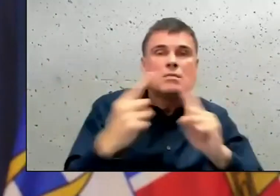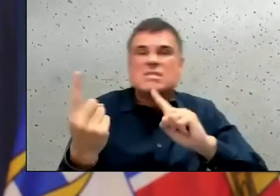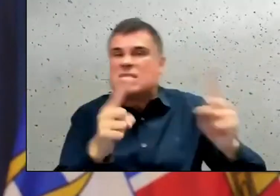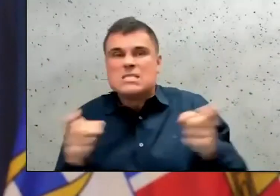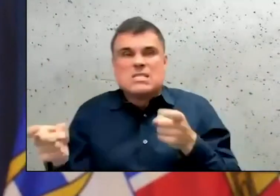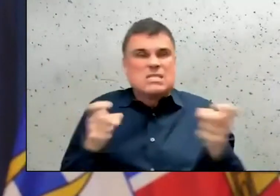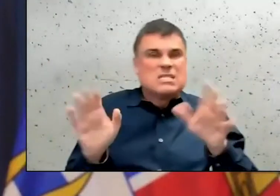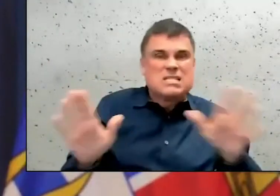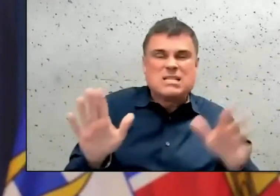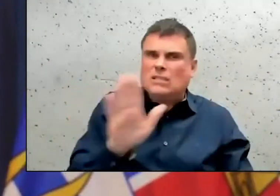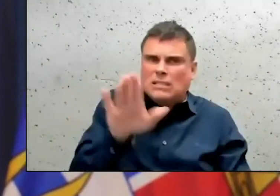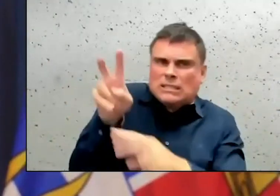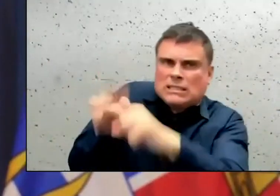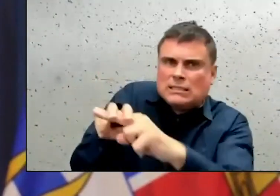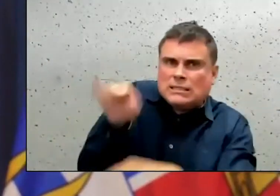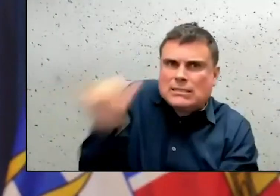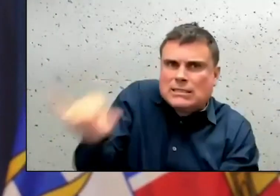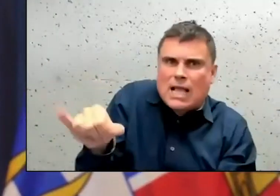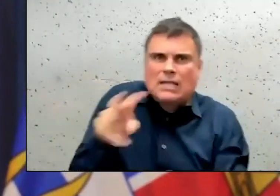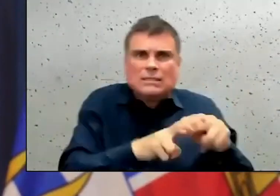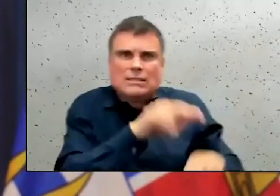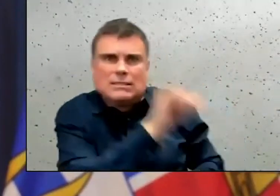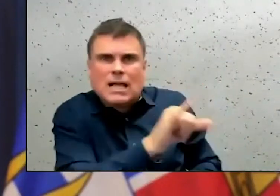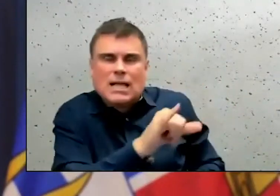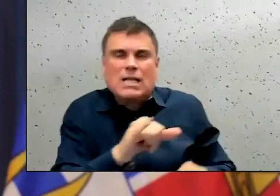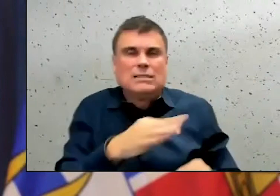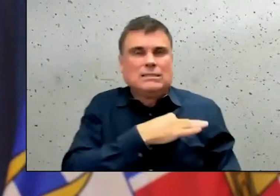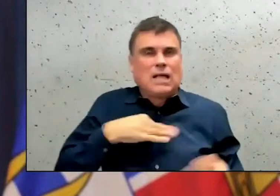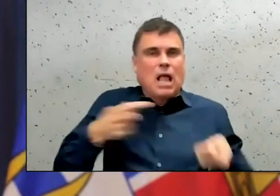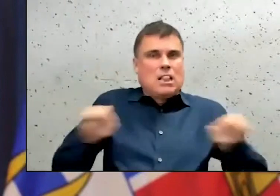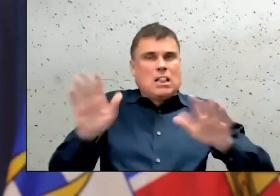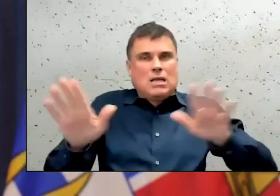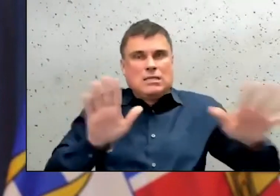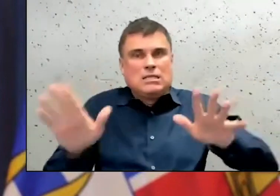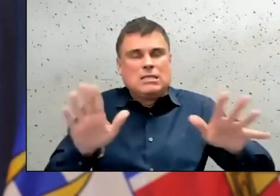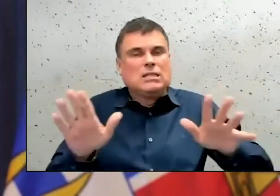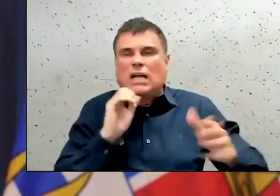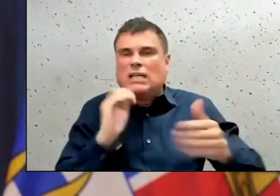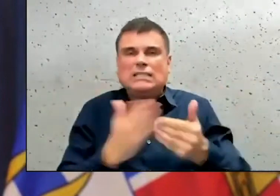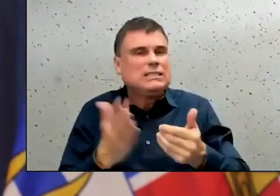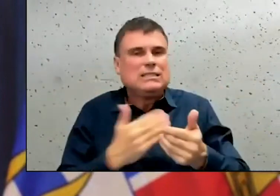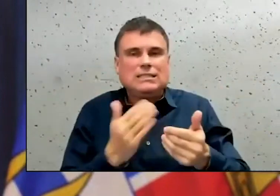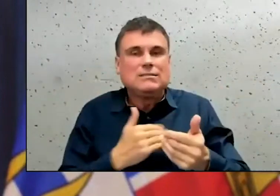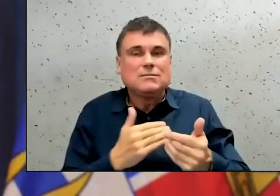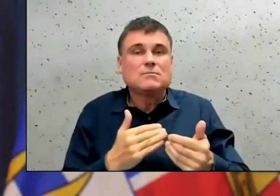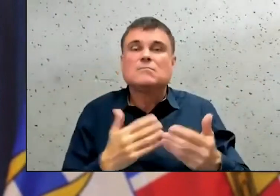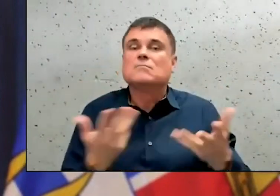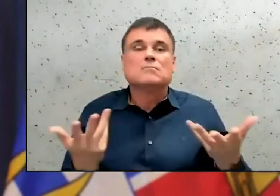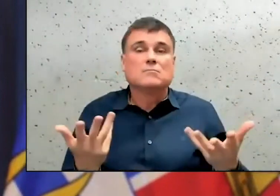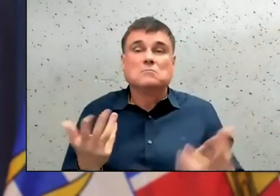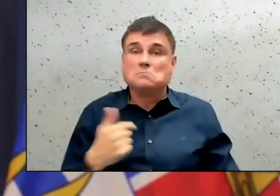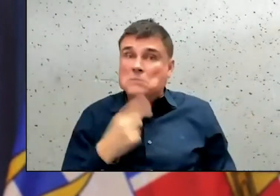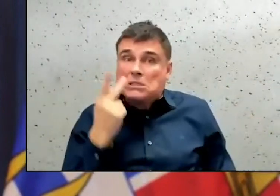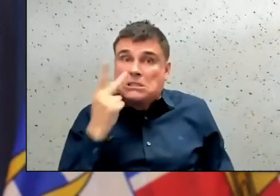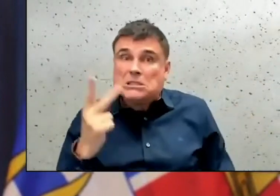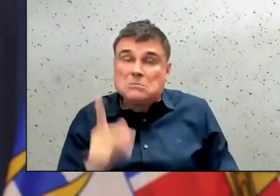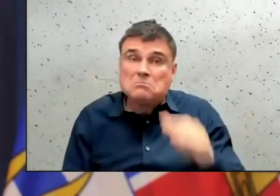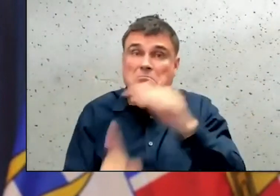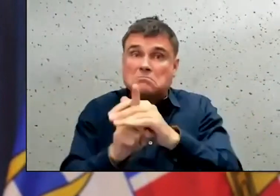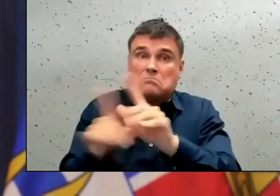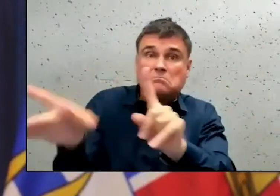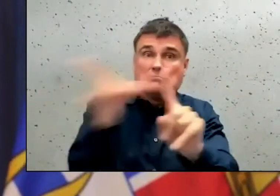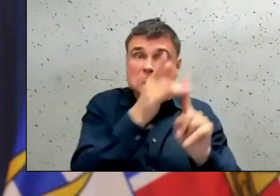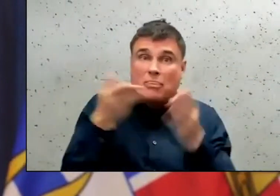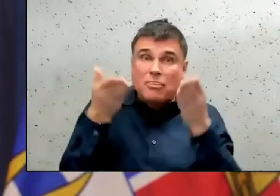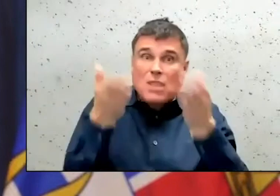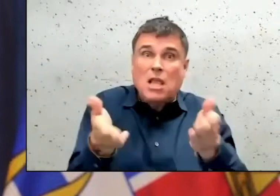concept of the vaccine card. So we are not seeing transmission in those settings where the vaccine card is used, where people